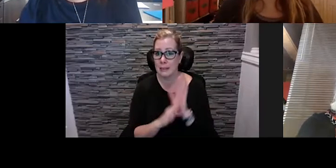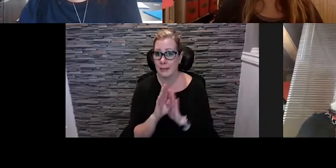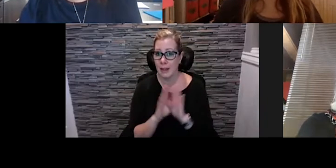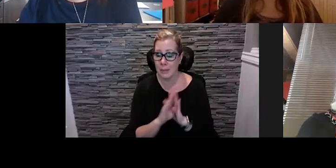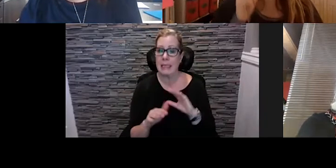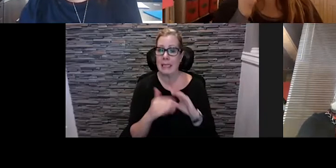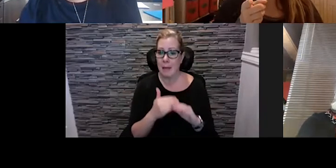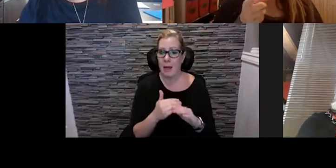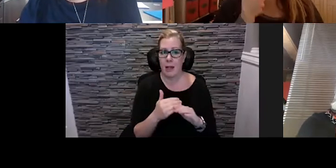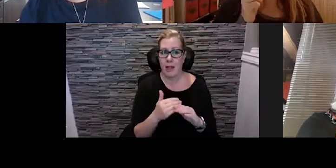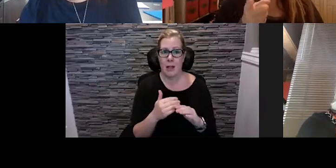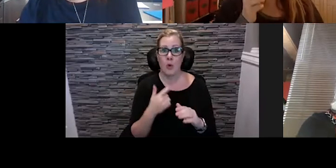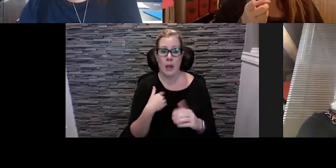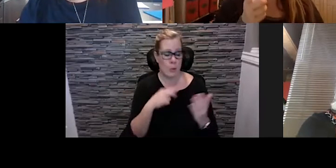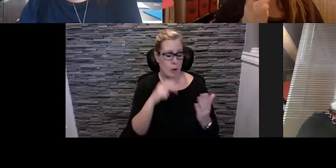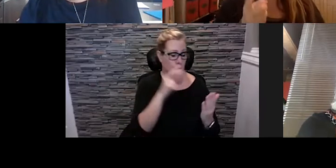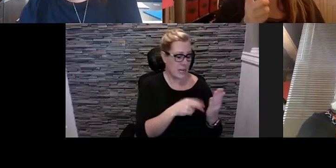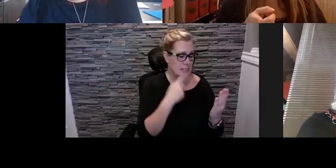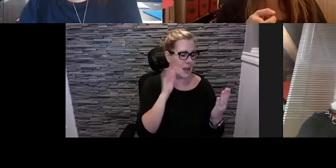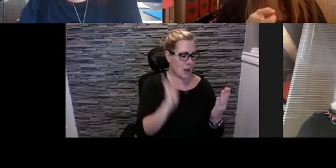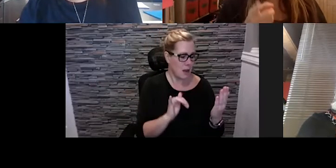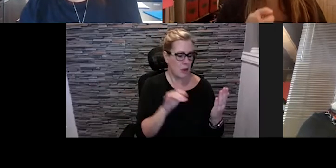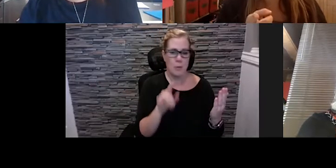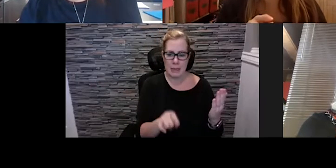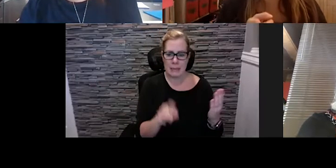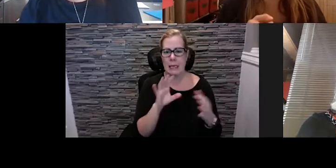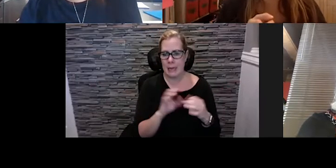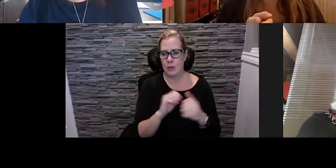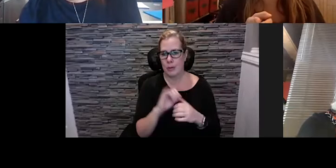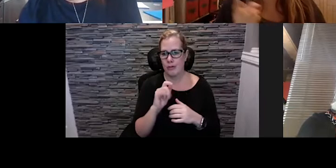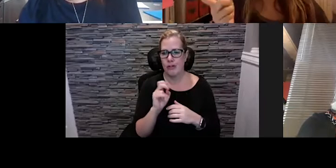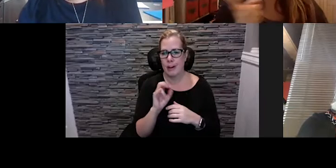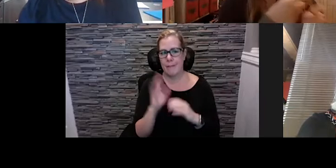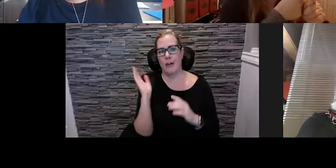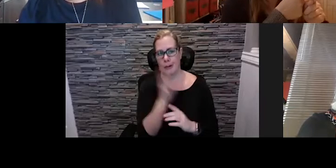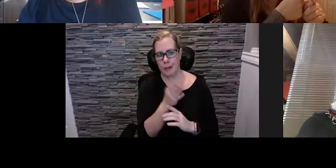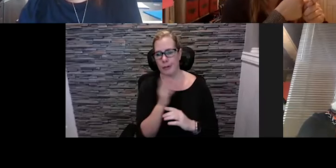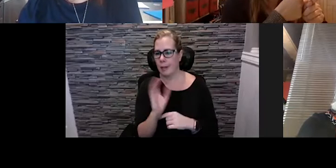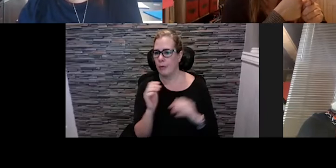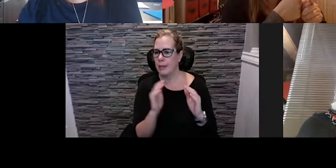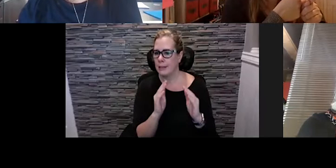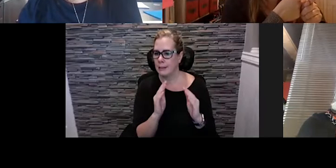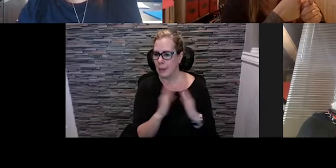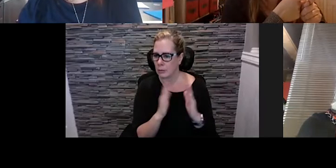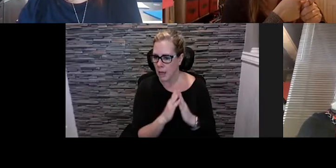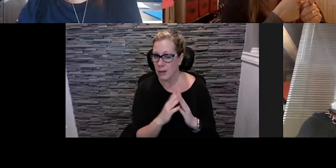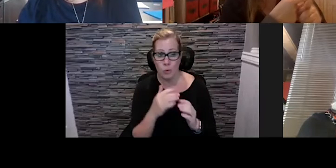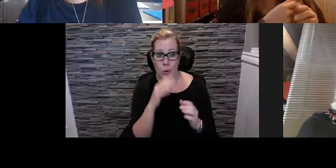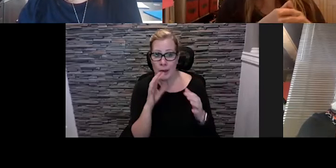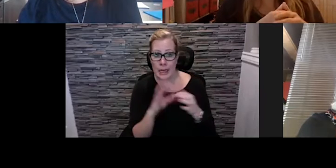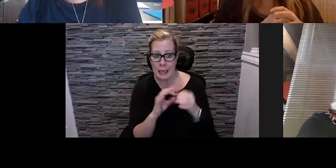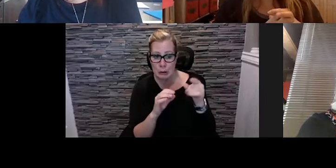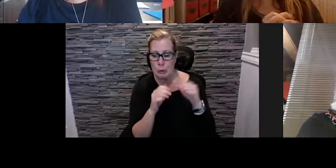probably can say oh you need to know Jennifer Rempel at the Calgary Downtown Association and then we connect you up with one of her teammates